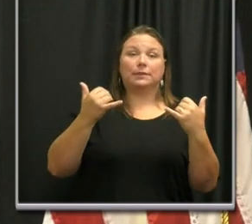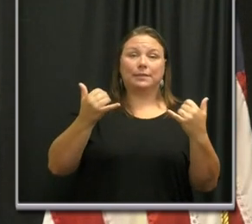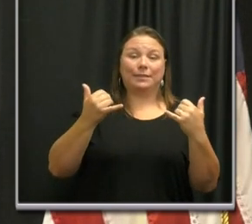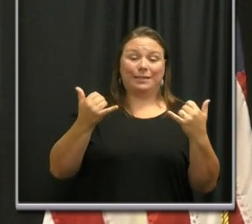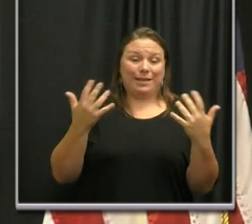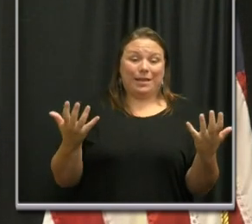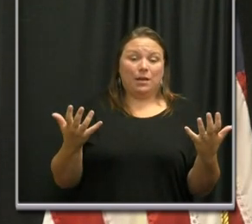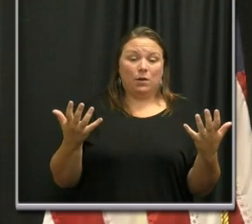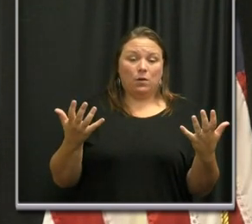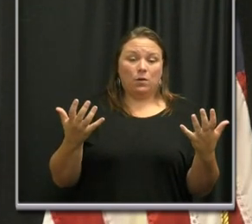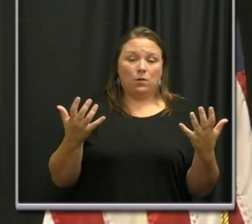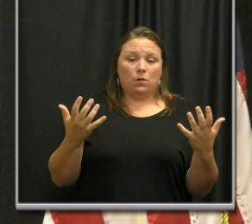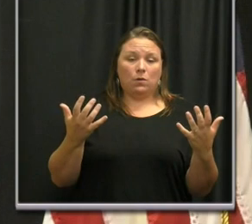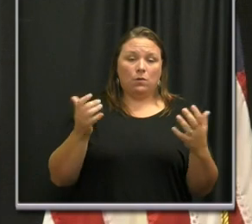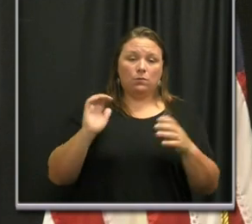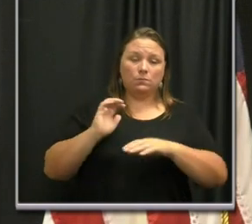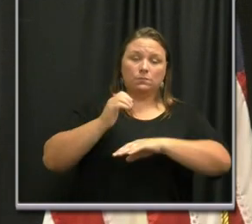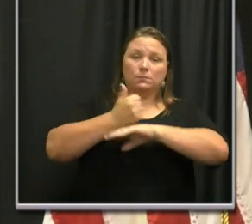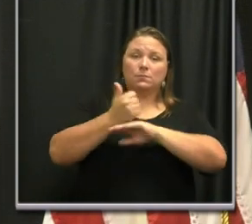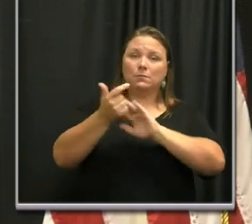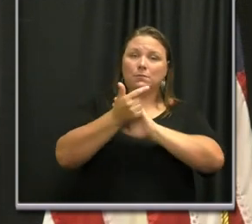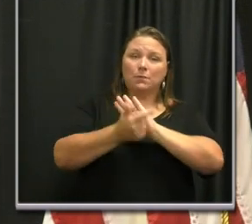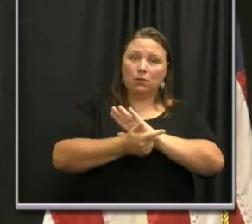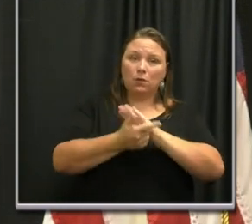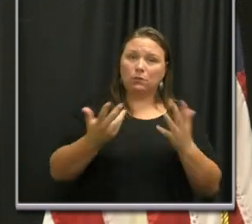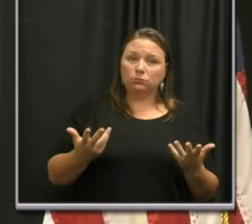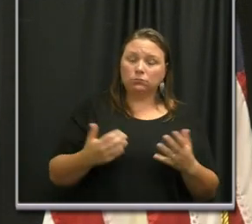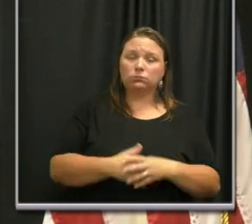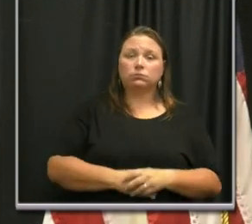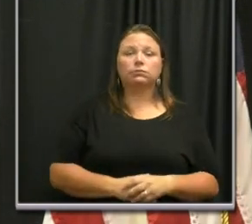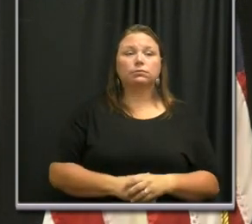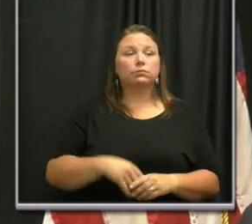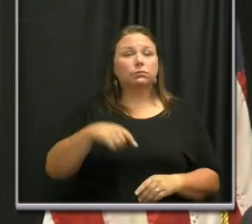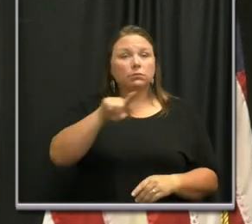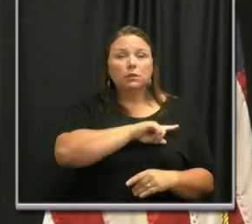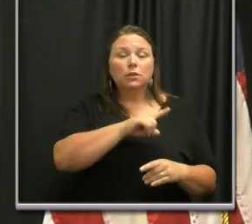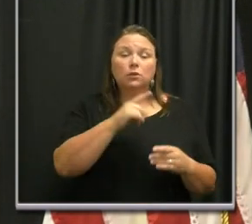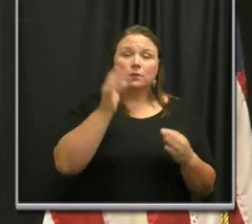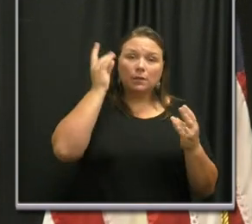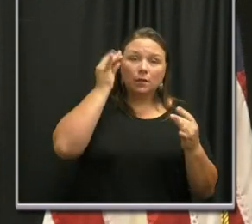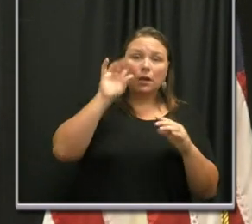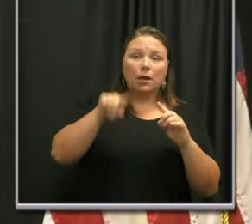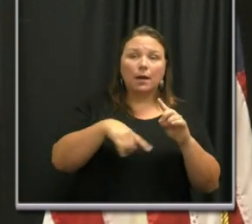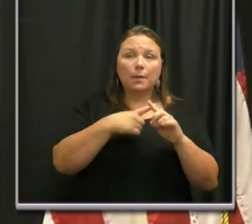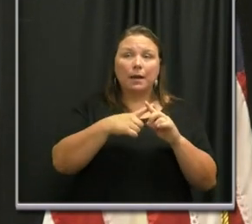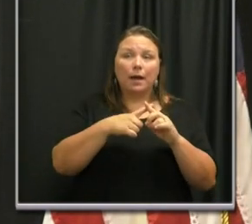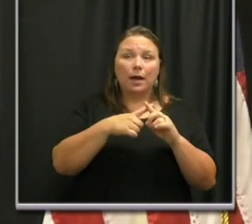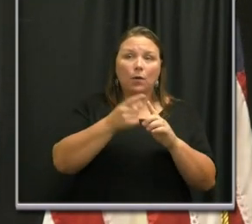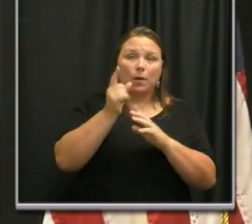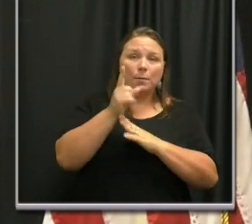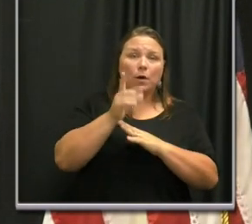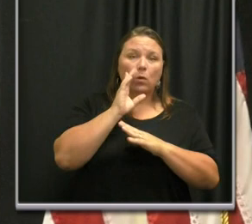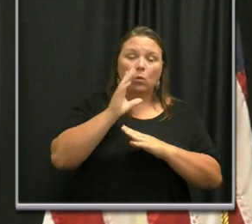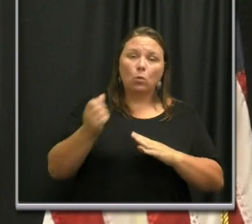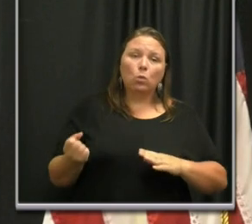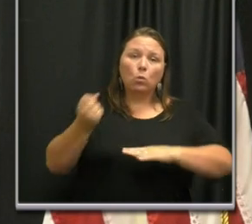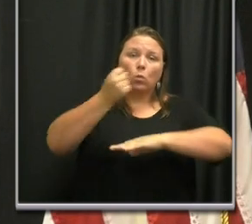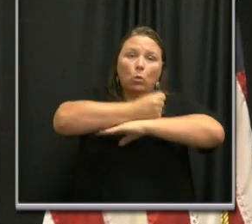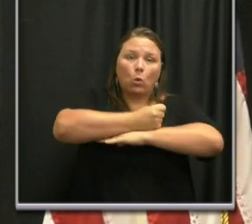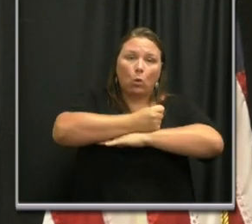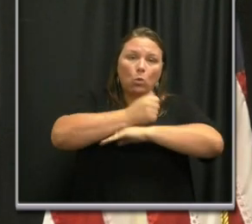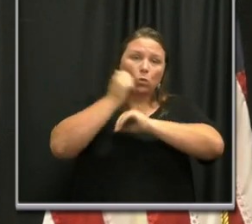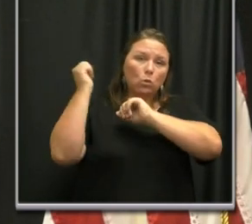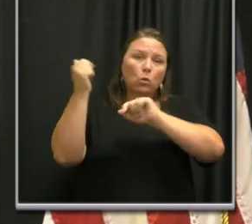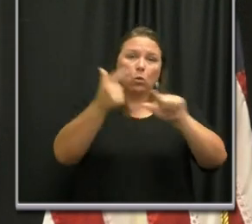in place by law. Is it time, have you all considered a moment where you would close Broadway